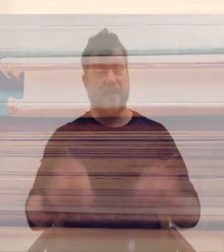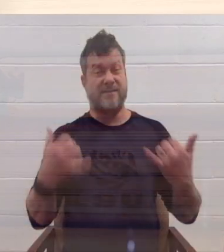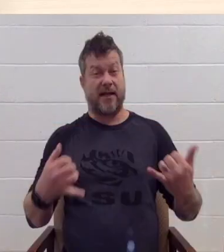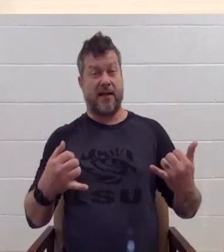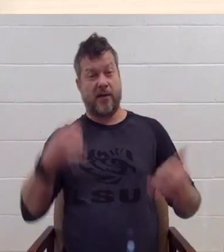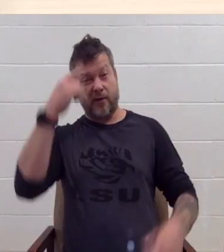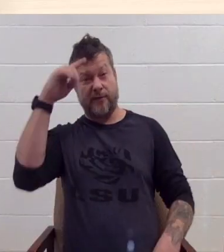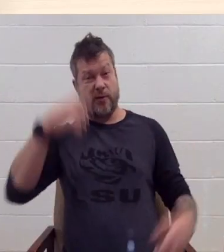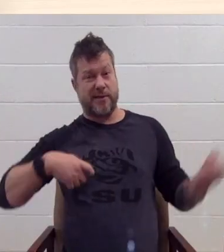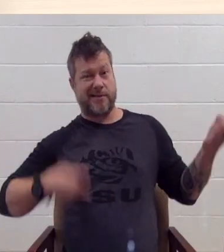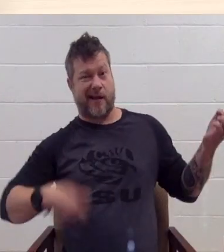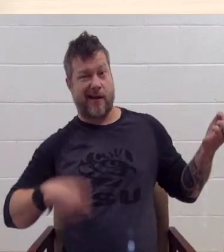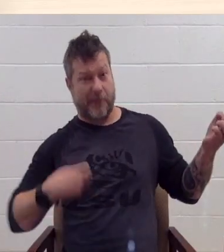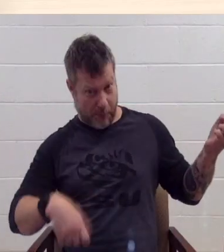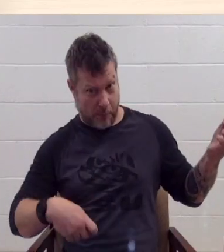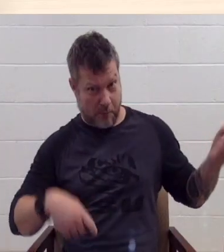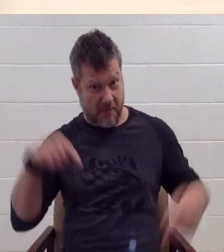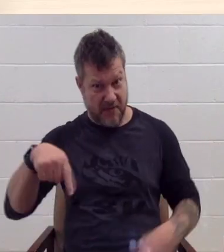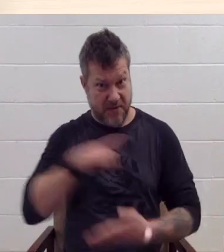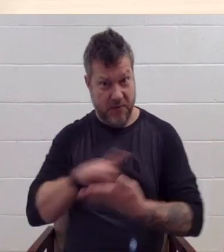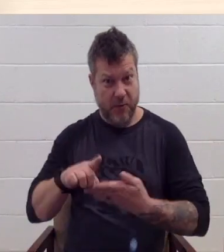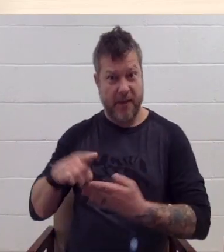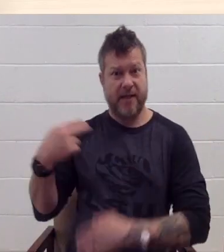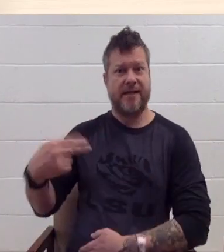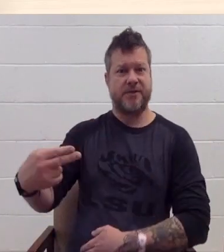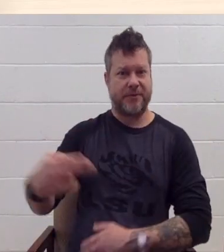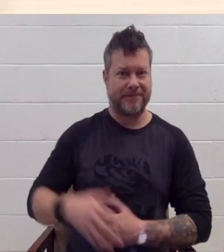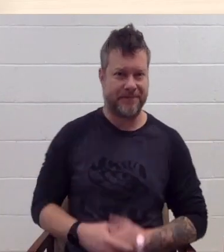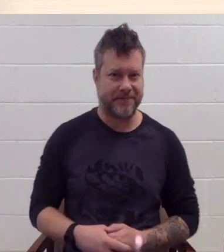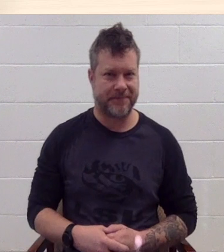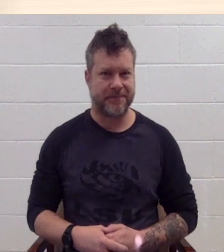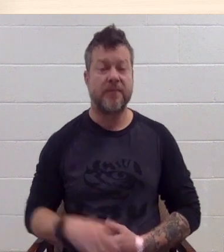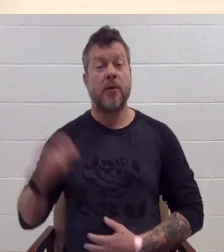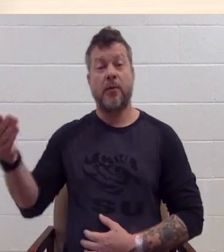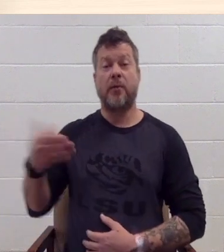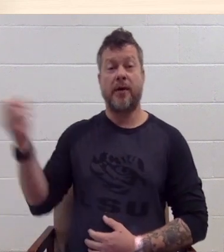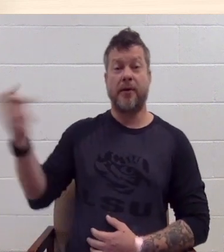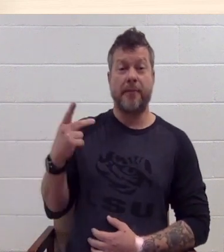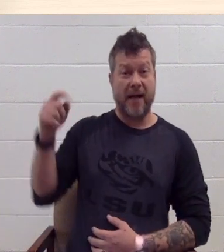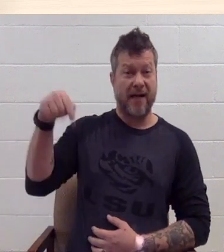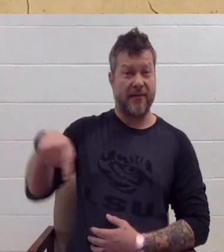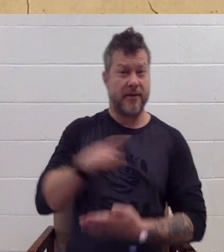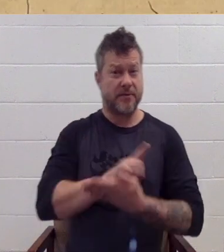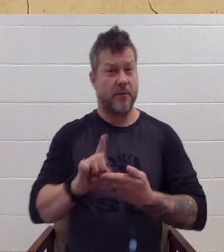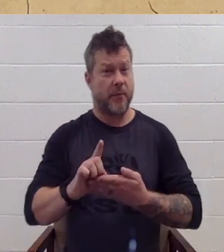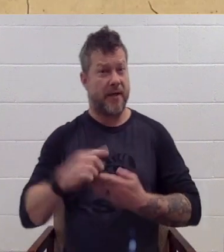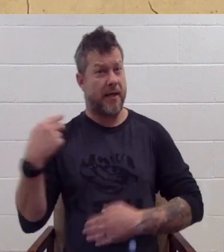Welcome back to This Week in History. A lot happened this week, just like all others, so let's get started.